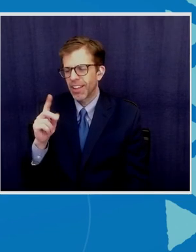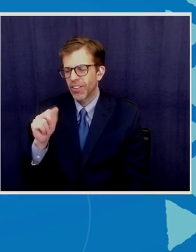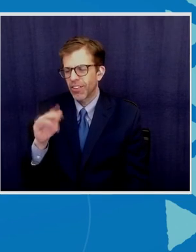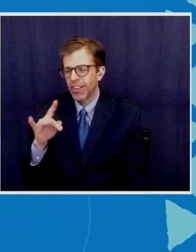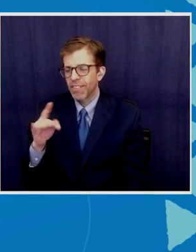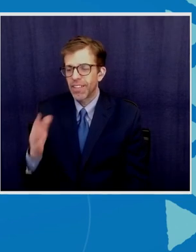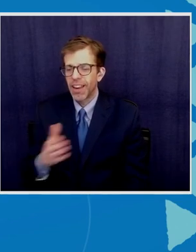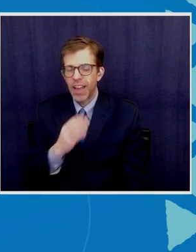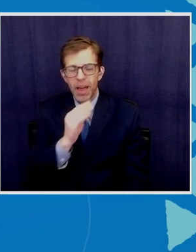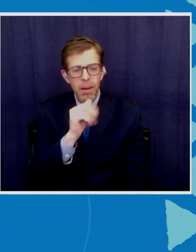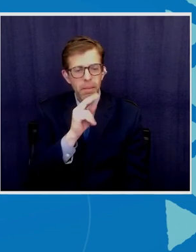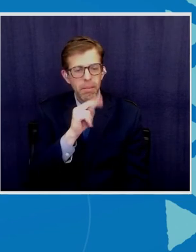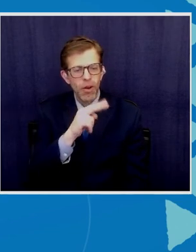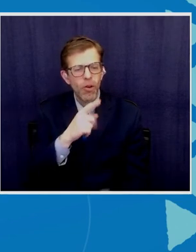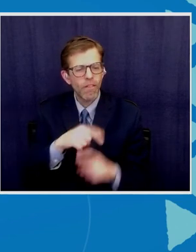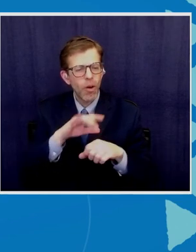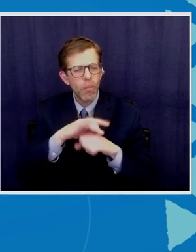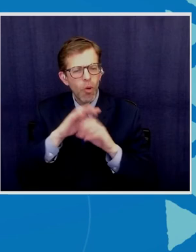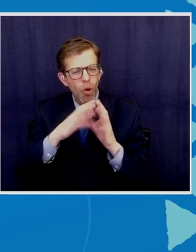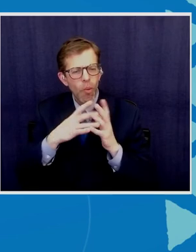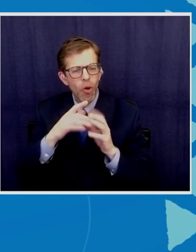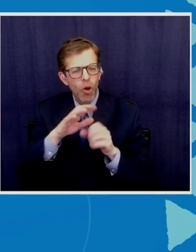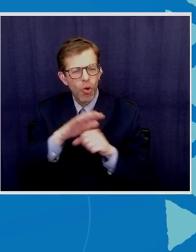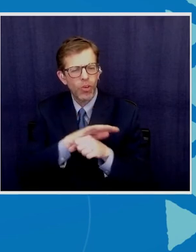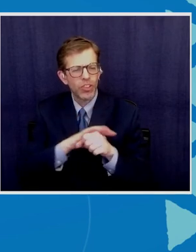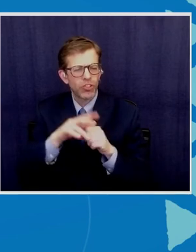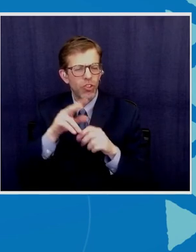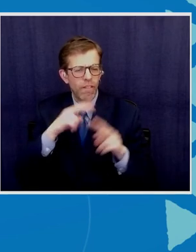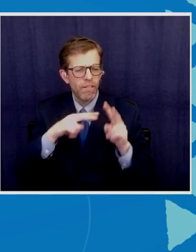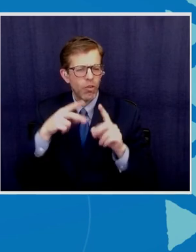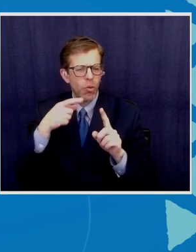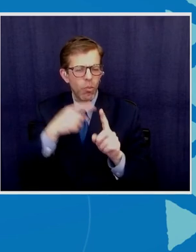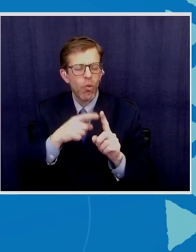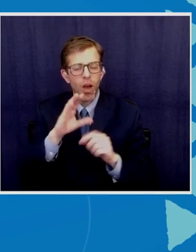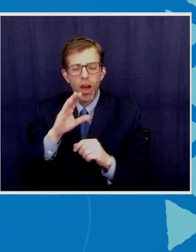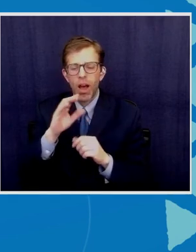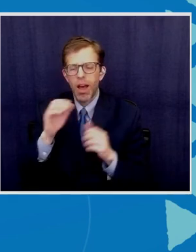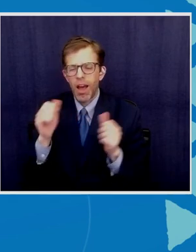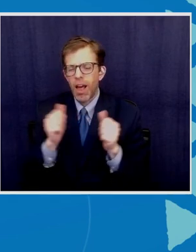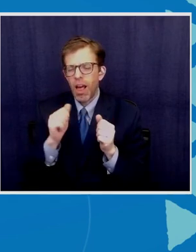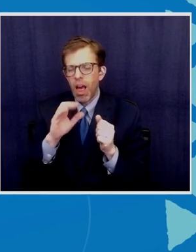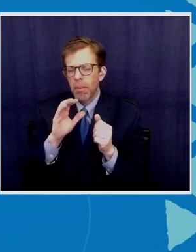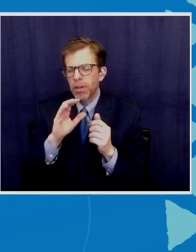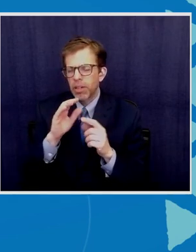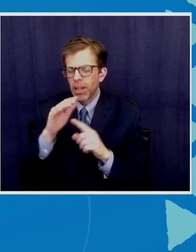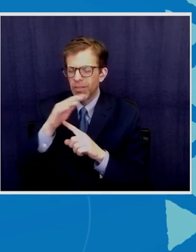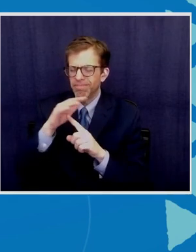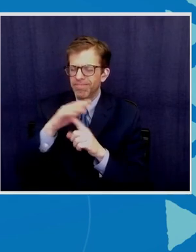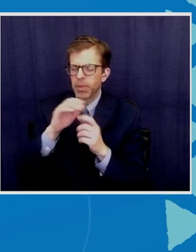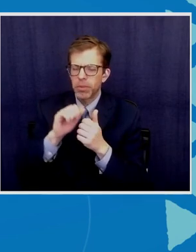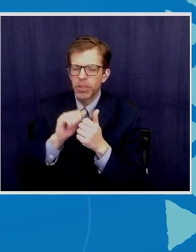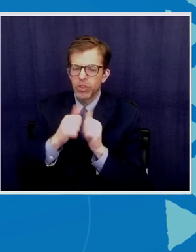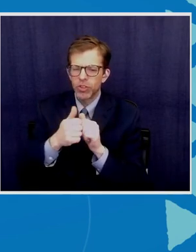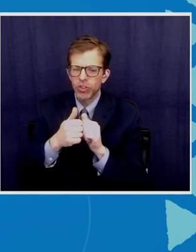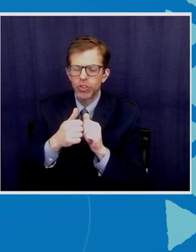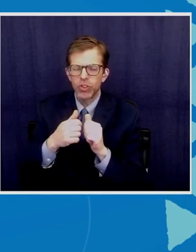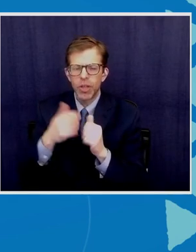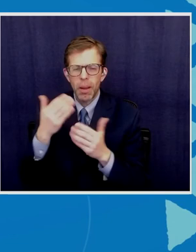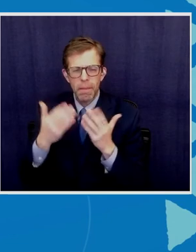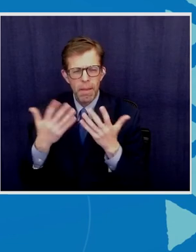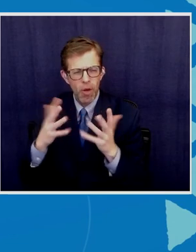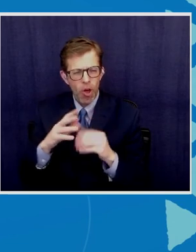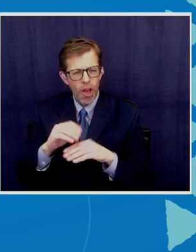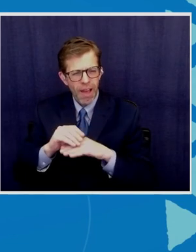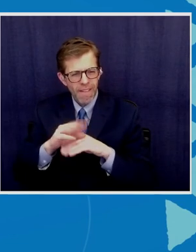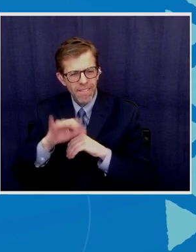global and regional viewpoint climate change is obviously a great threat and it may be already affecting this tuna